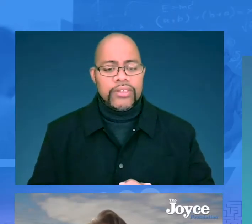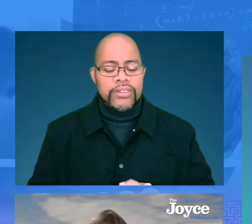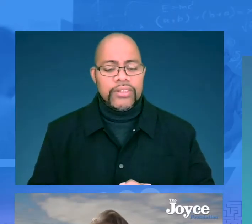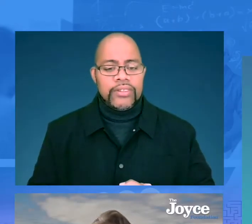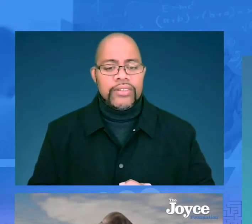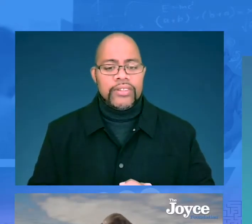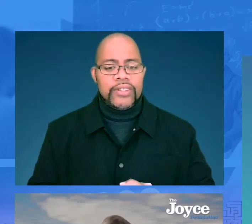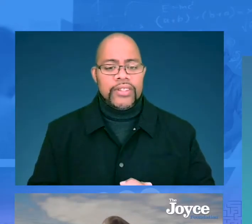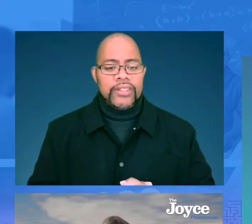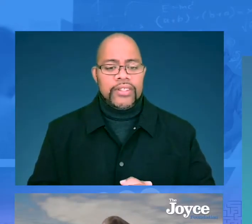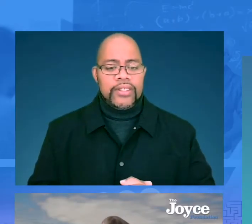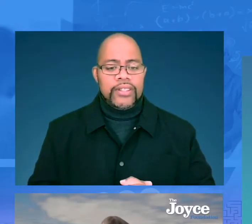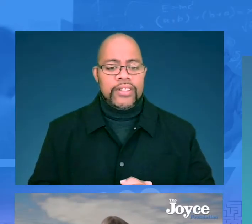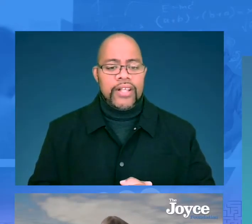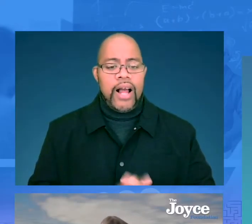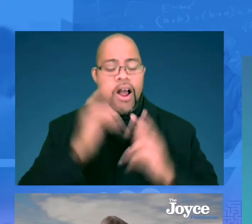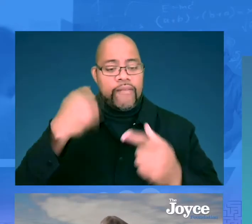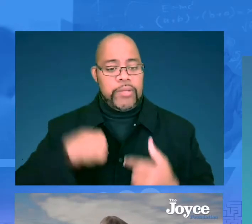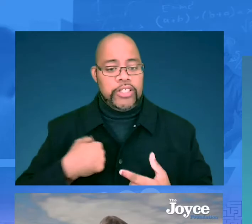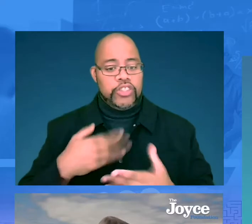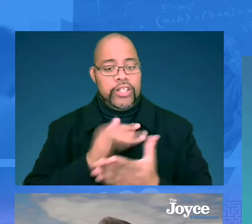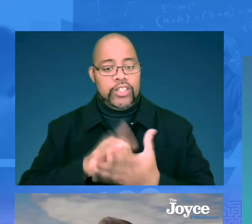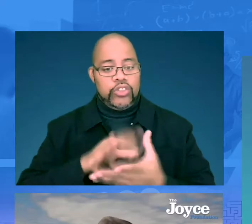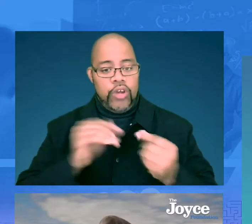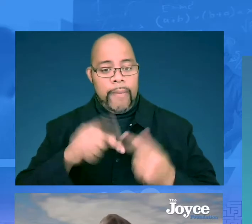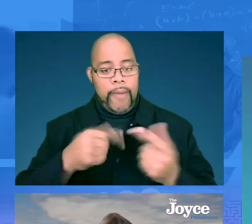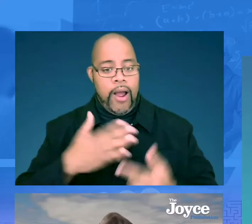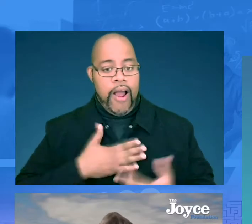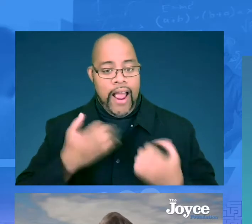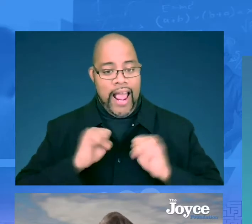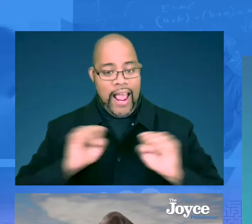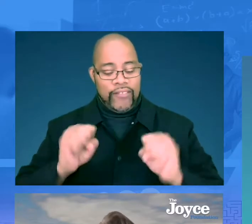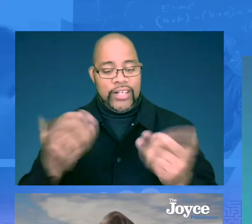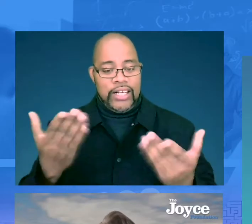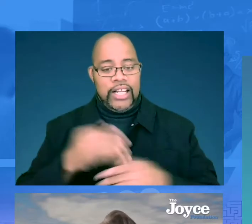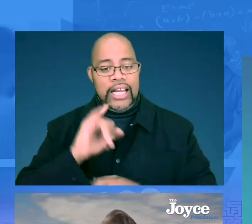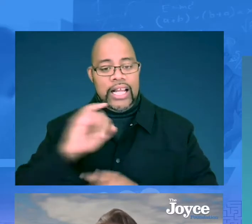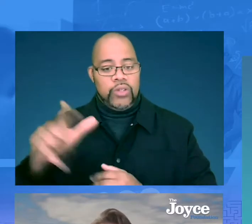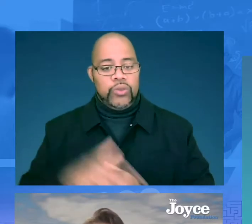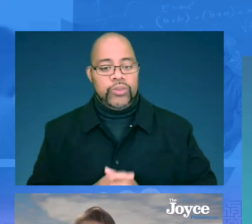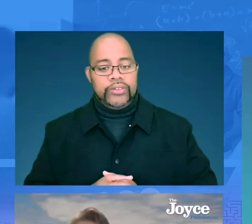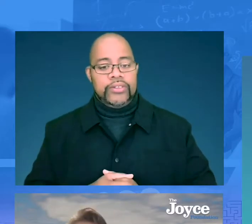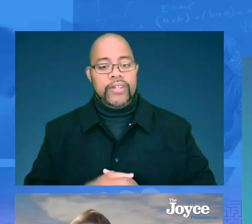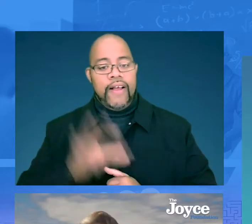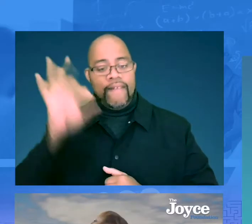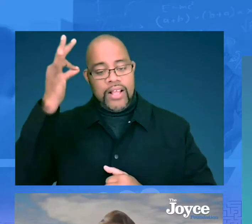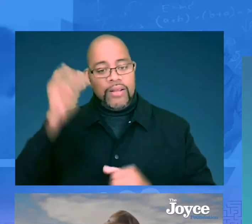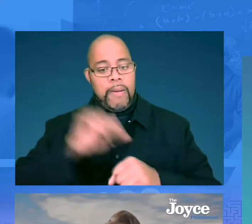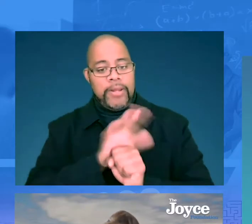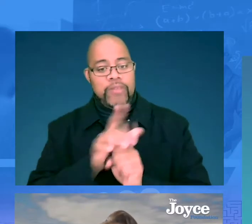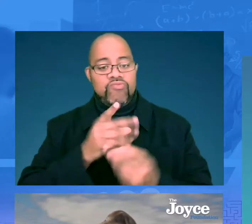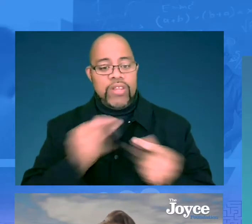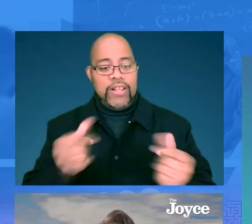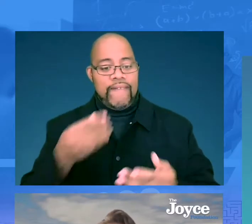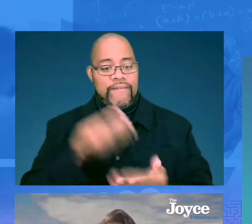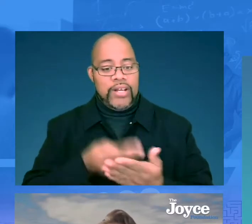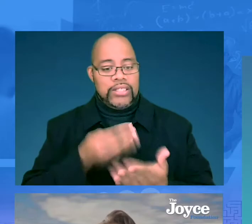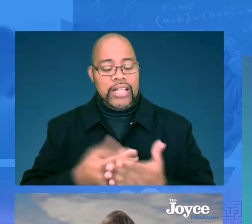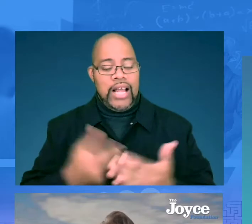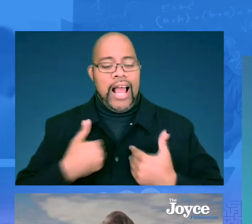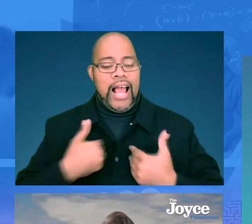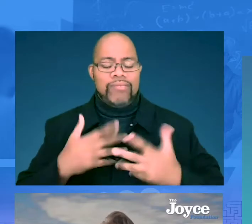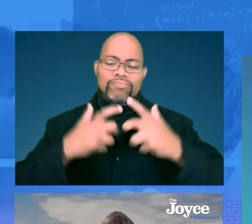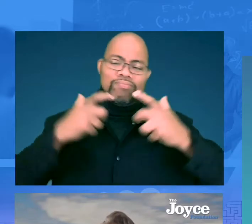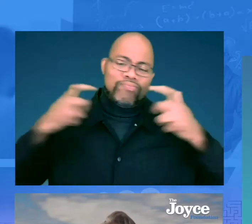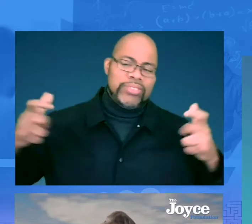Thank you for having me here today. And it's an honor for me to share the story about our efforts here in Illinois. The federal pandemic relief funding